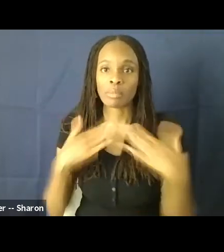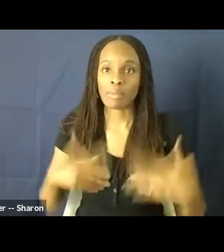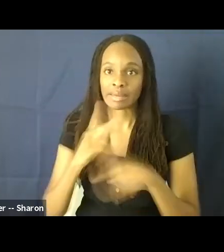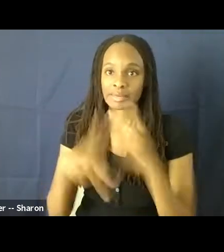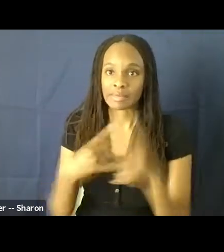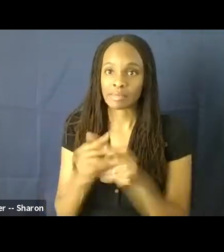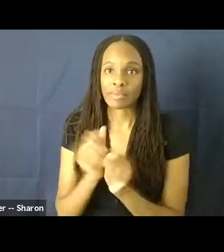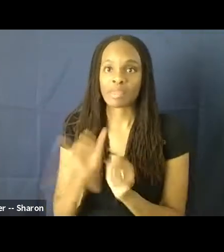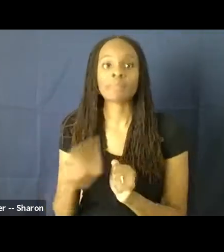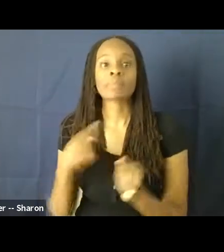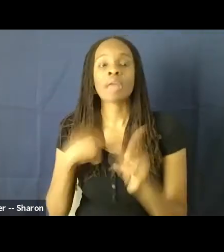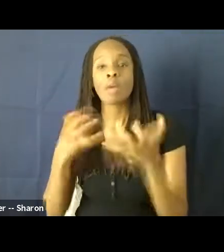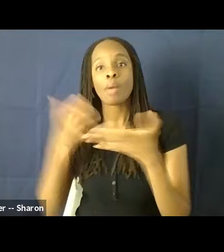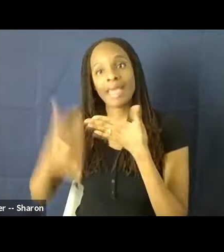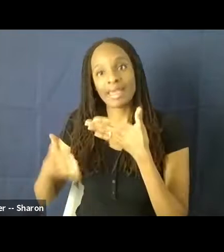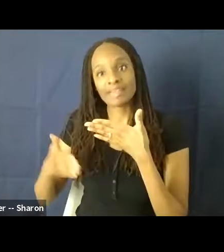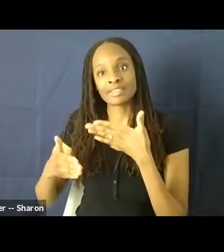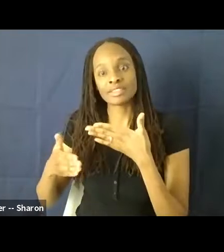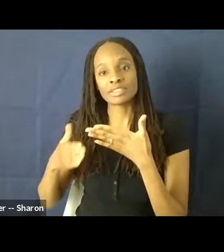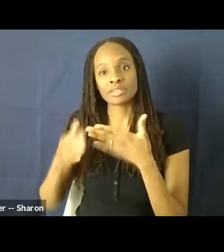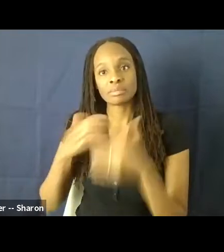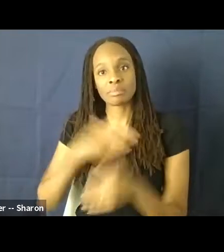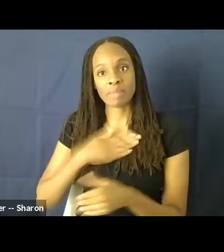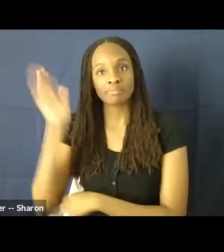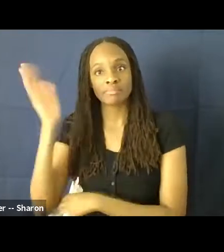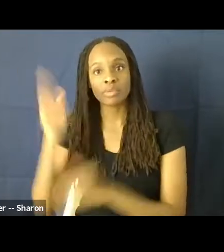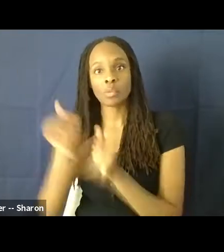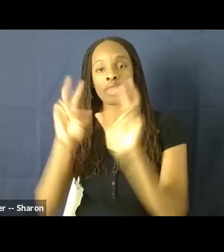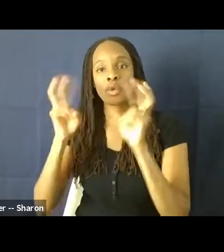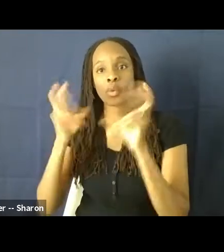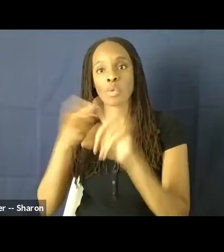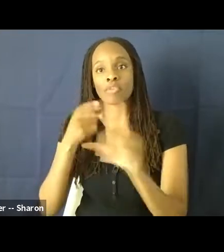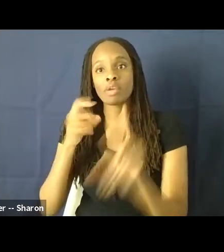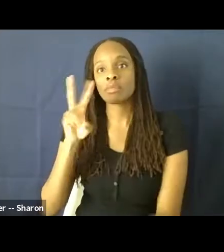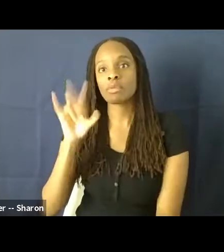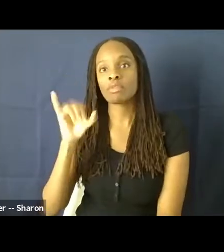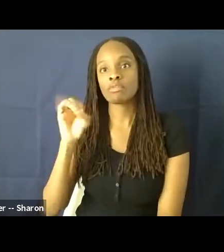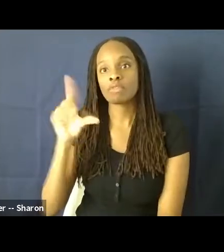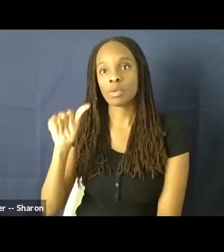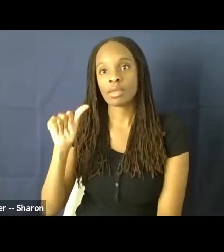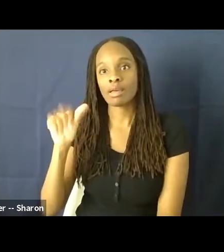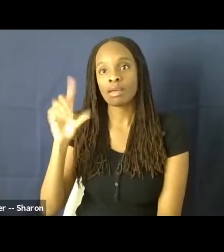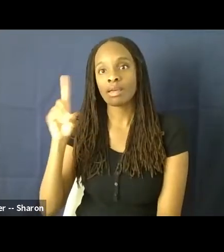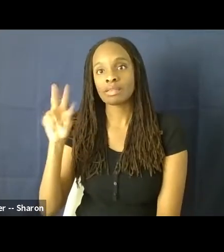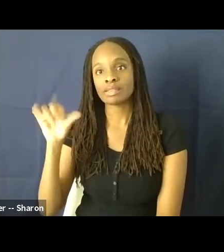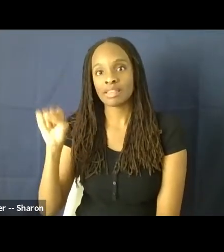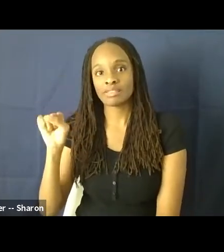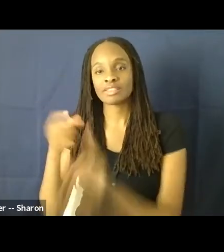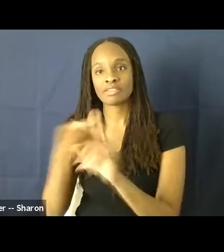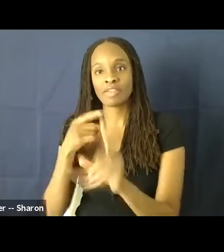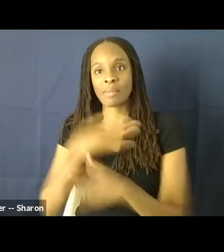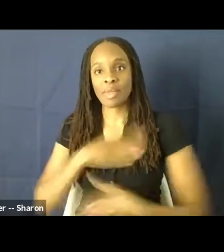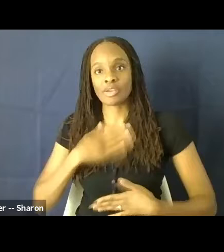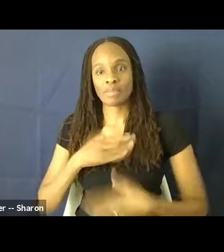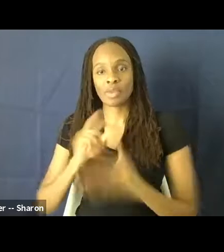I just wanted to end my portion of this talk with a quote from Viola Davis that she gave to Entertainment Weekly. She said, Toni